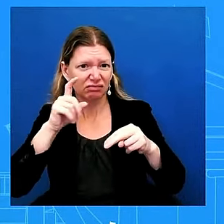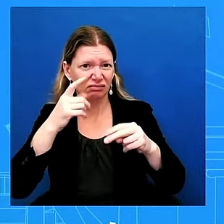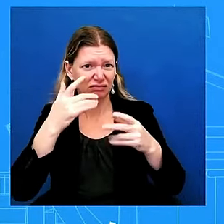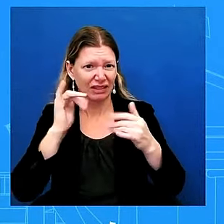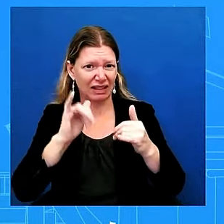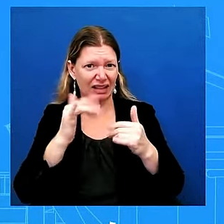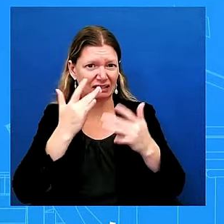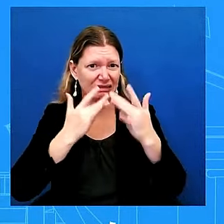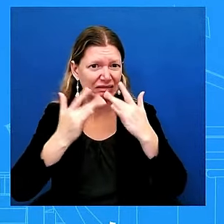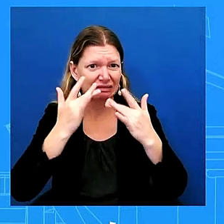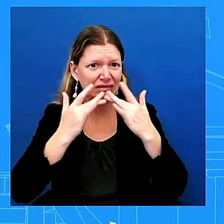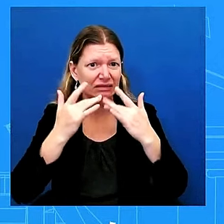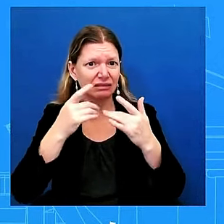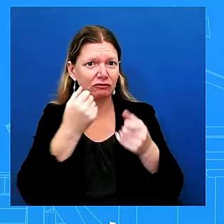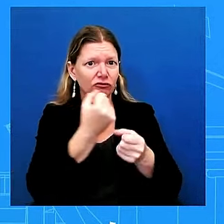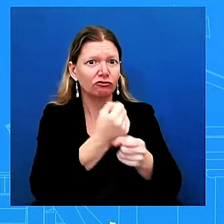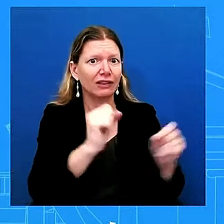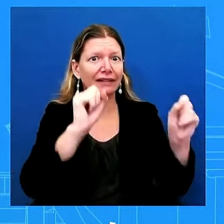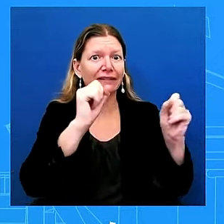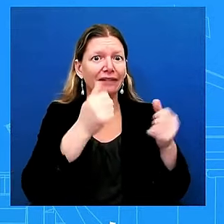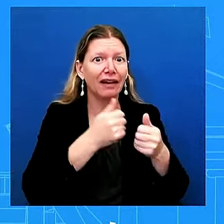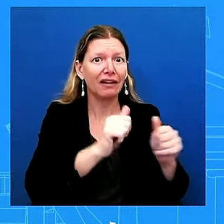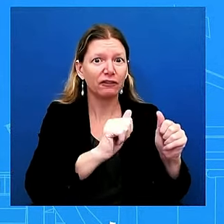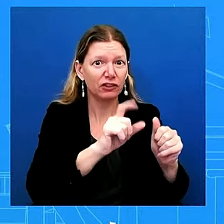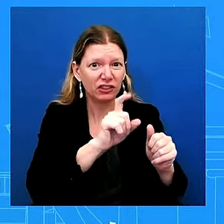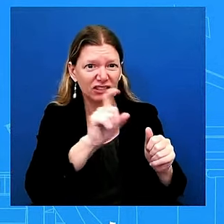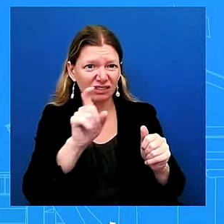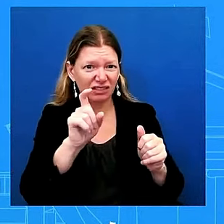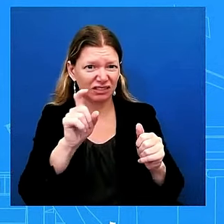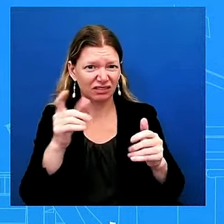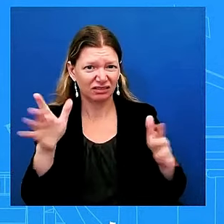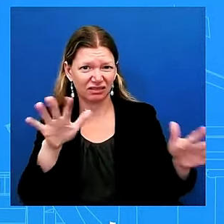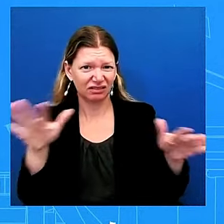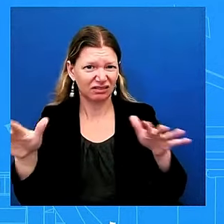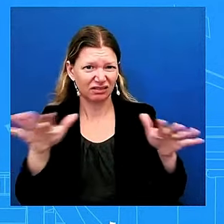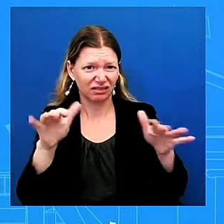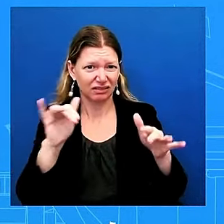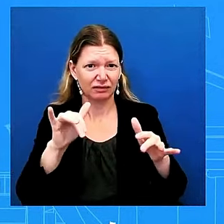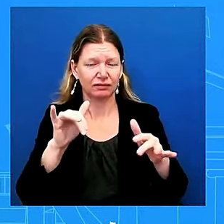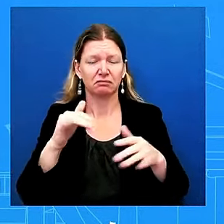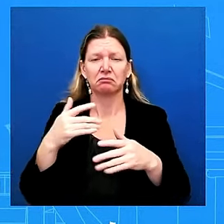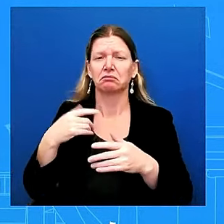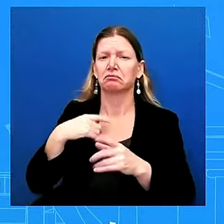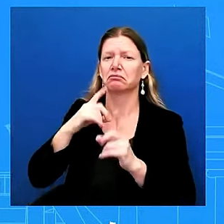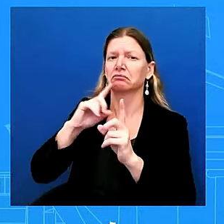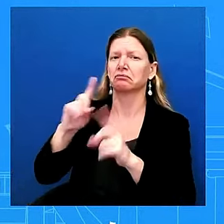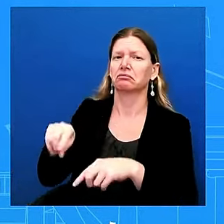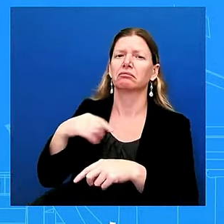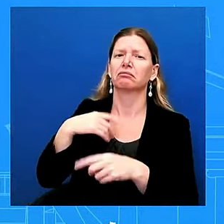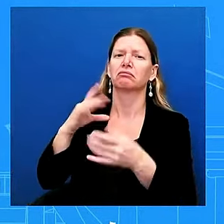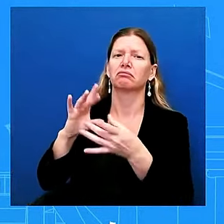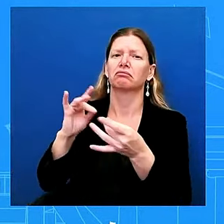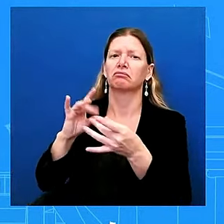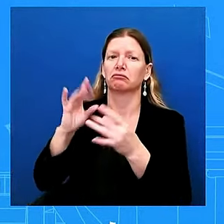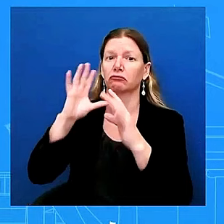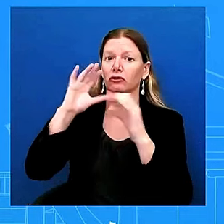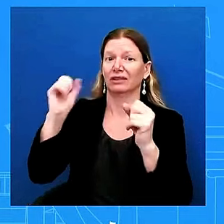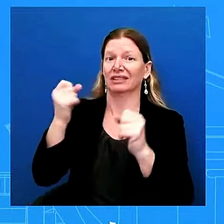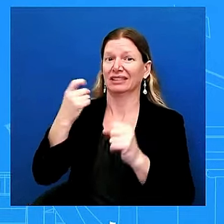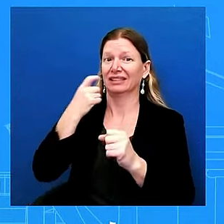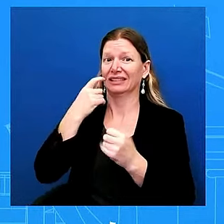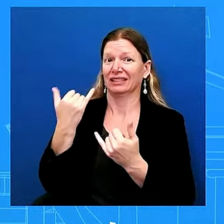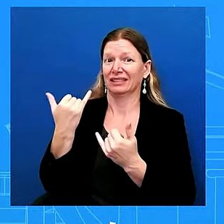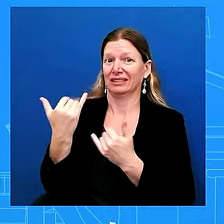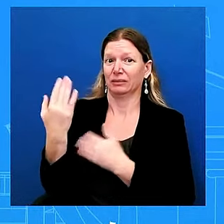uh in his remarks where he said he will uh visit the impacted communities this week and is taking caution he's taking